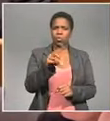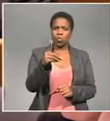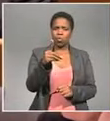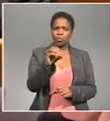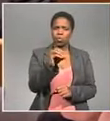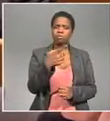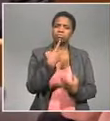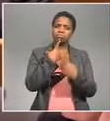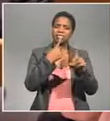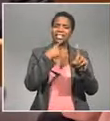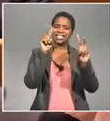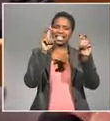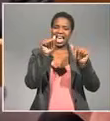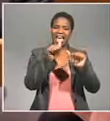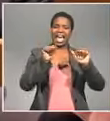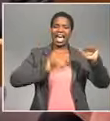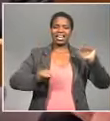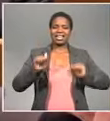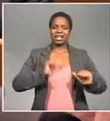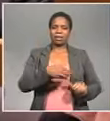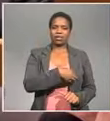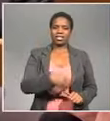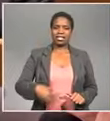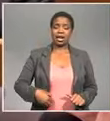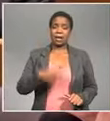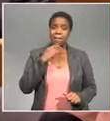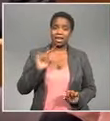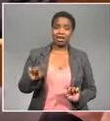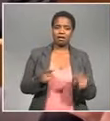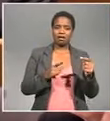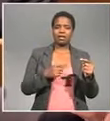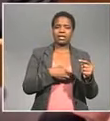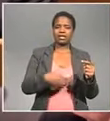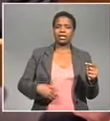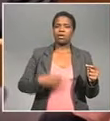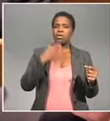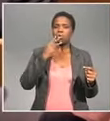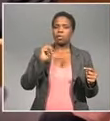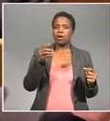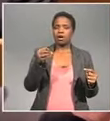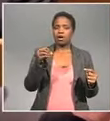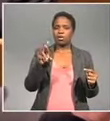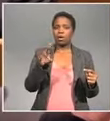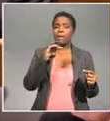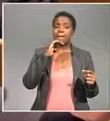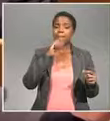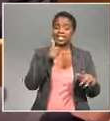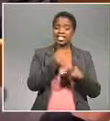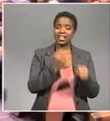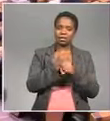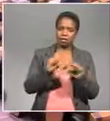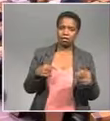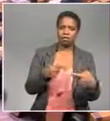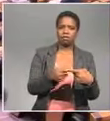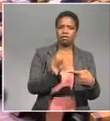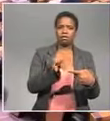himself as acting president Directly challenging President Nicolas Maduro Who is serving his second six-year term in office Now as the